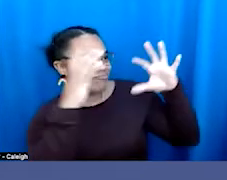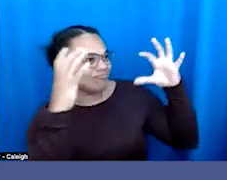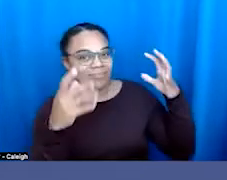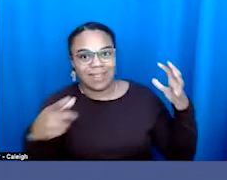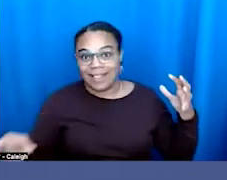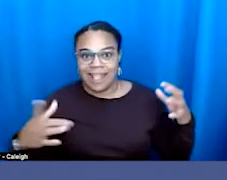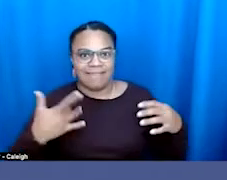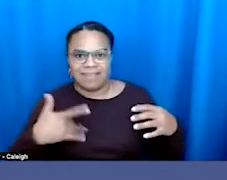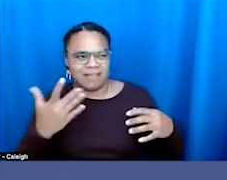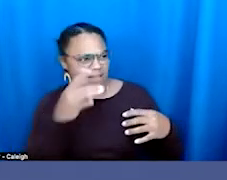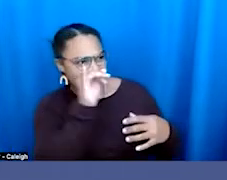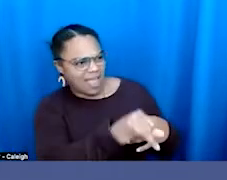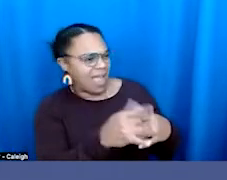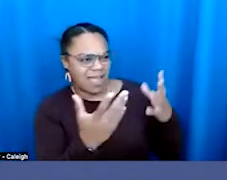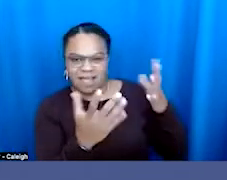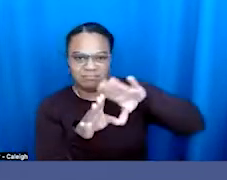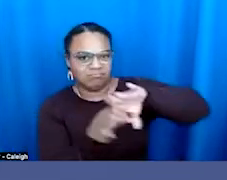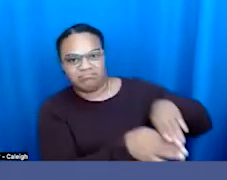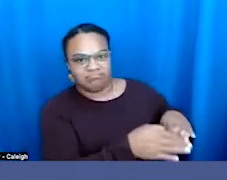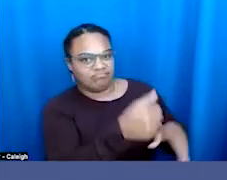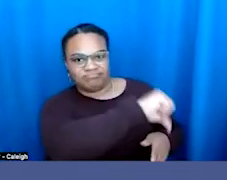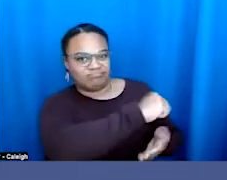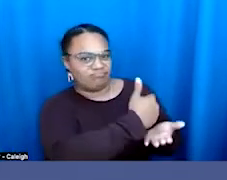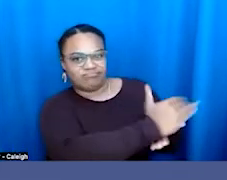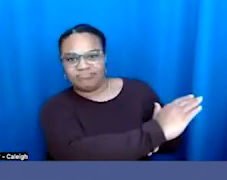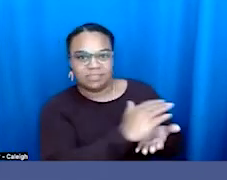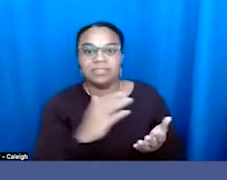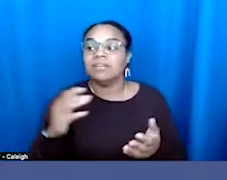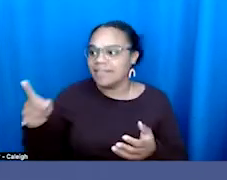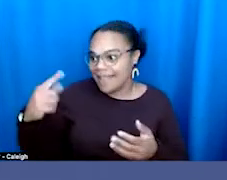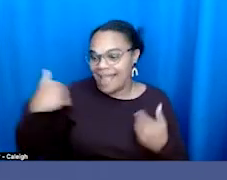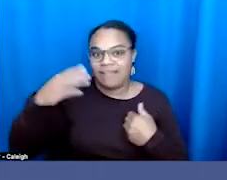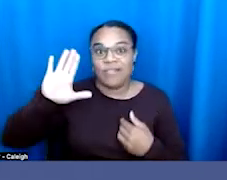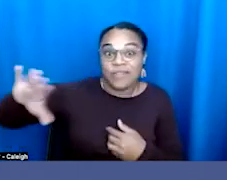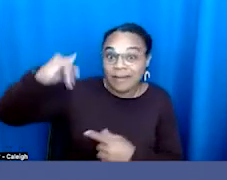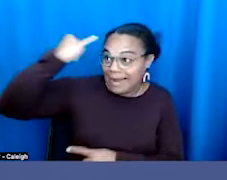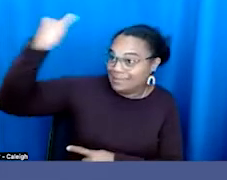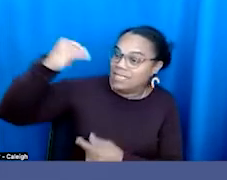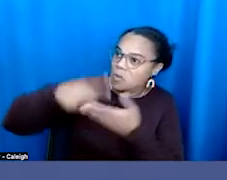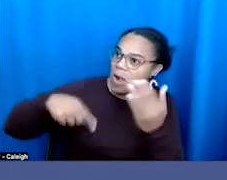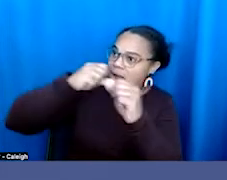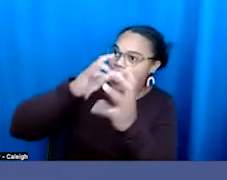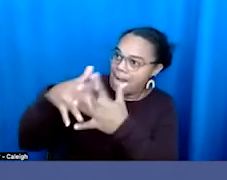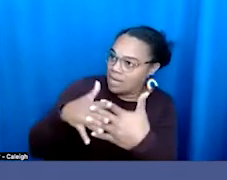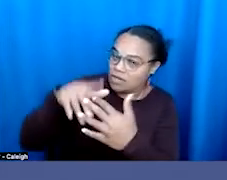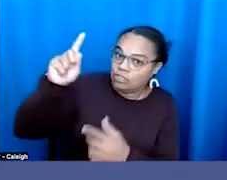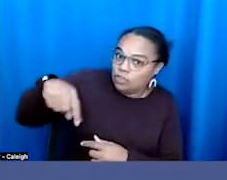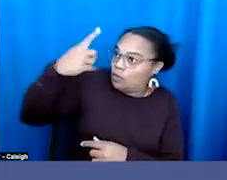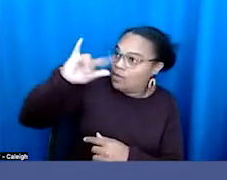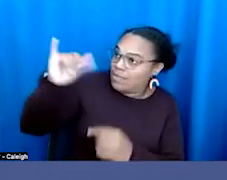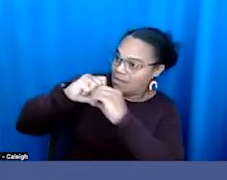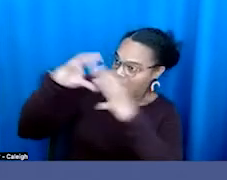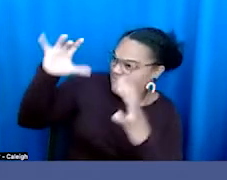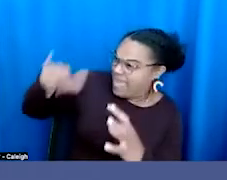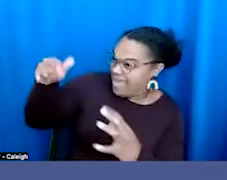their America, it is, you know, when they start talking about replacement theory, this is the clash of the browning of